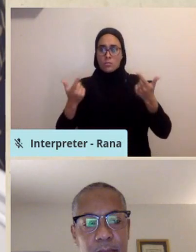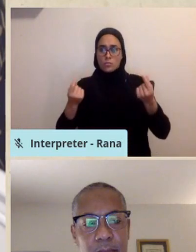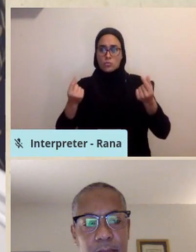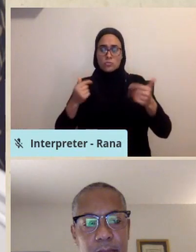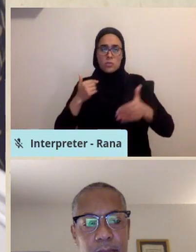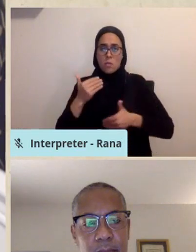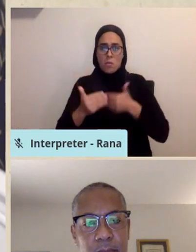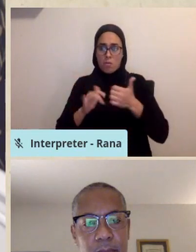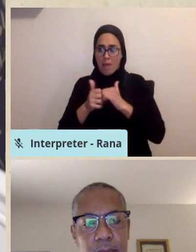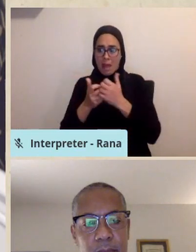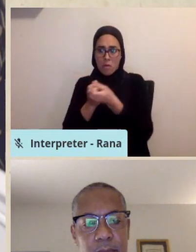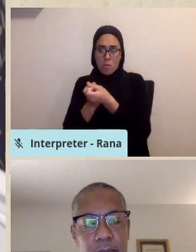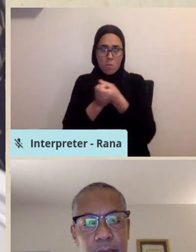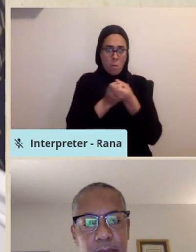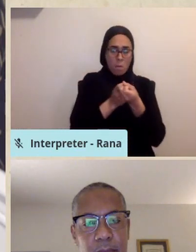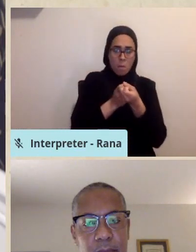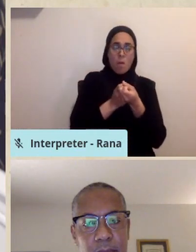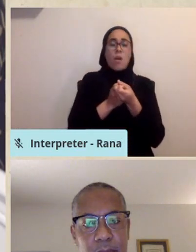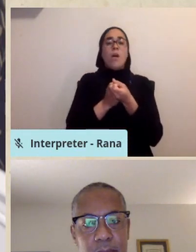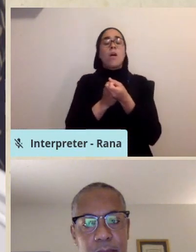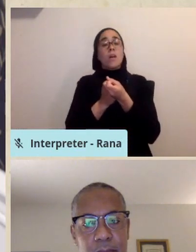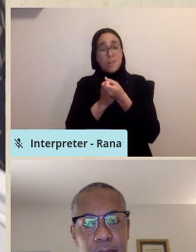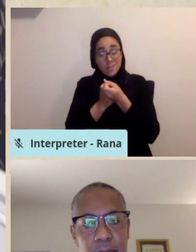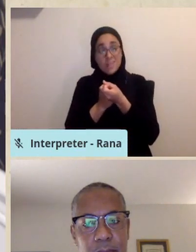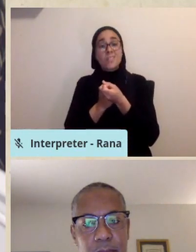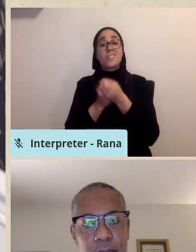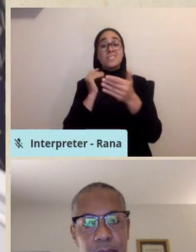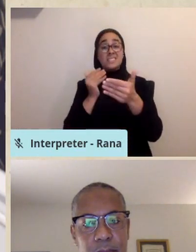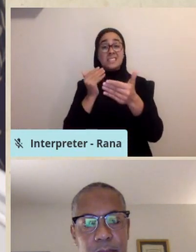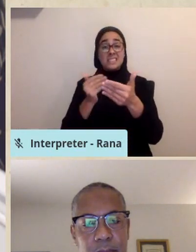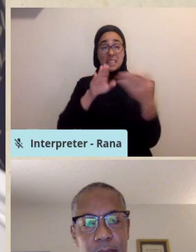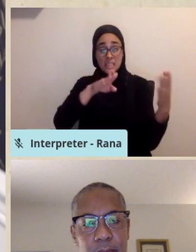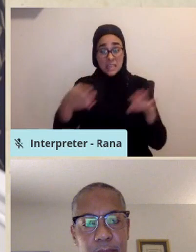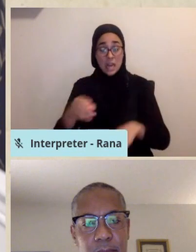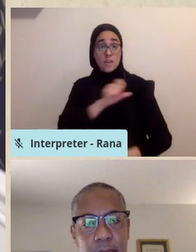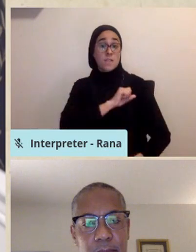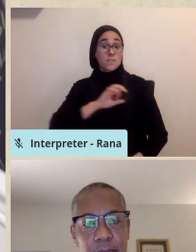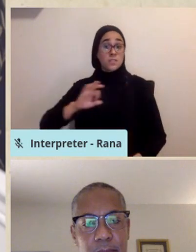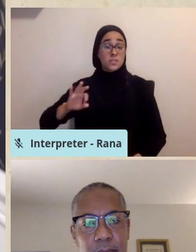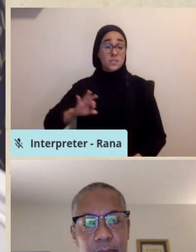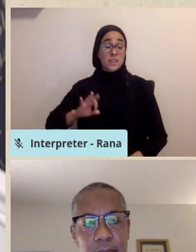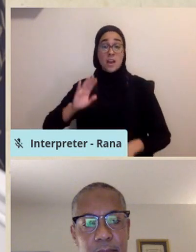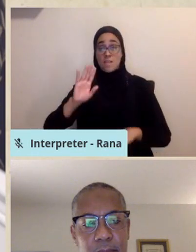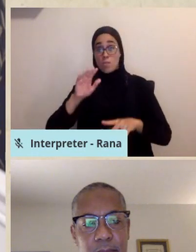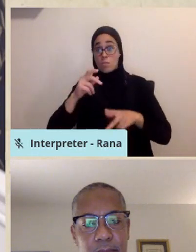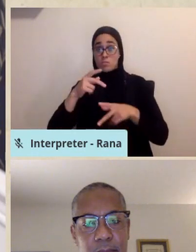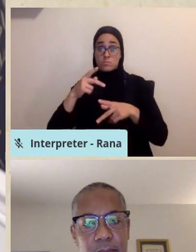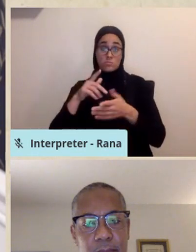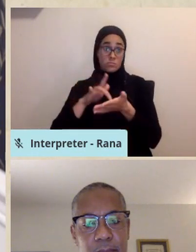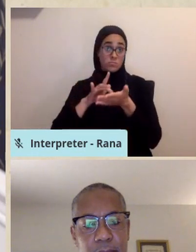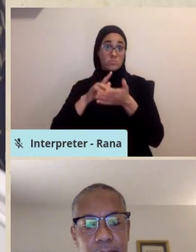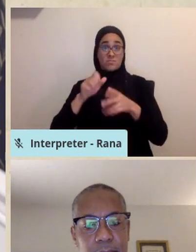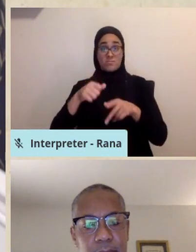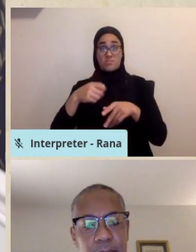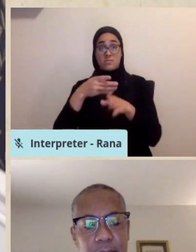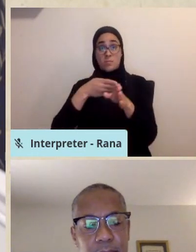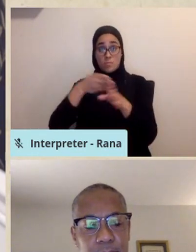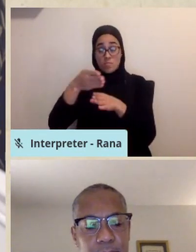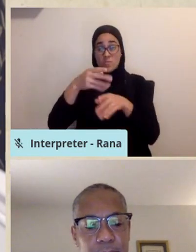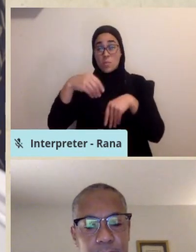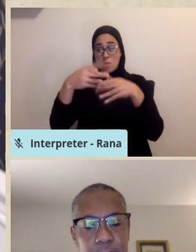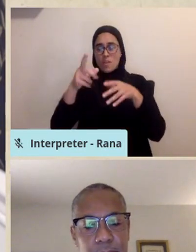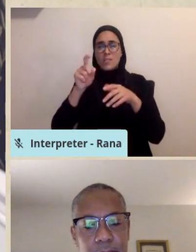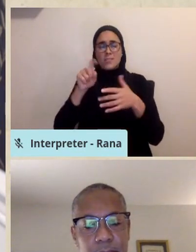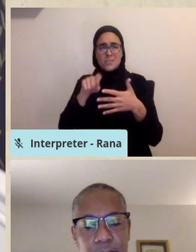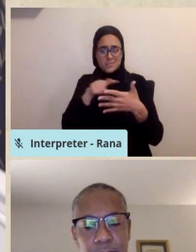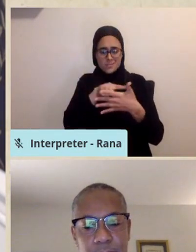End of life care providers without any functional literacy of a religious tradition can perform a handful of actions and provide